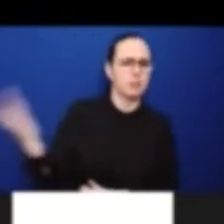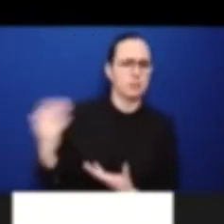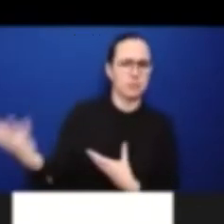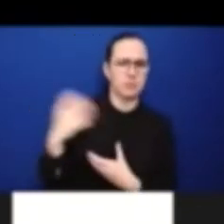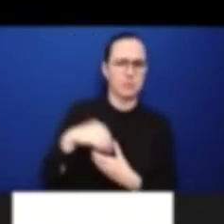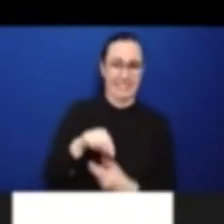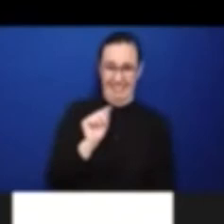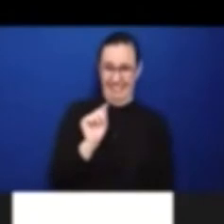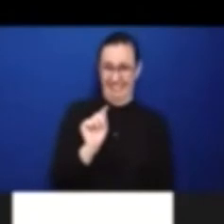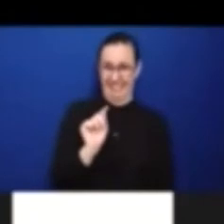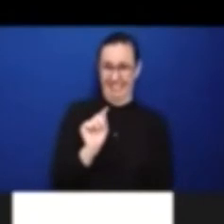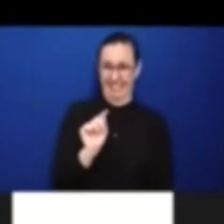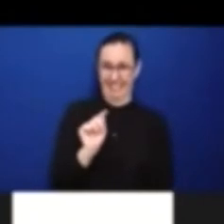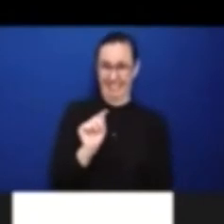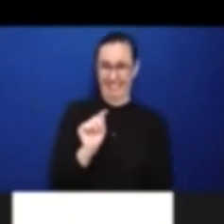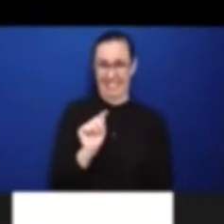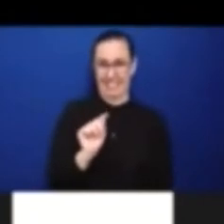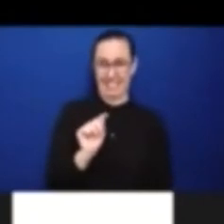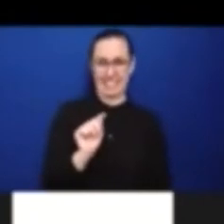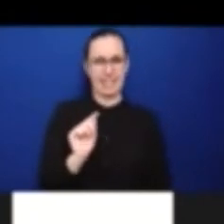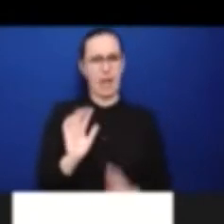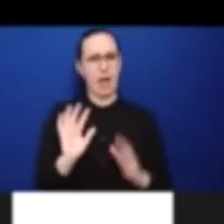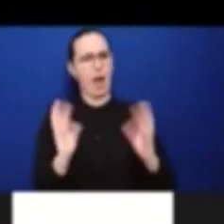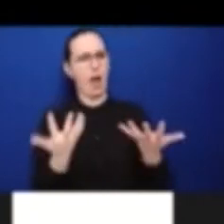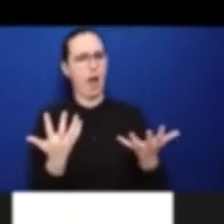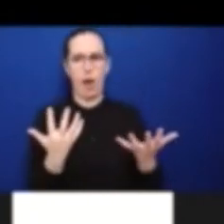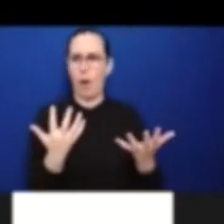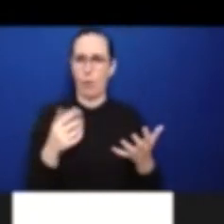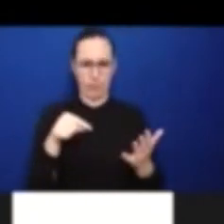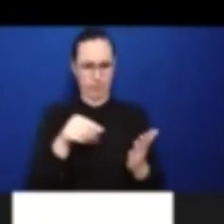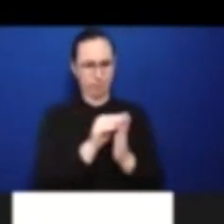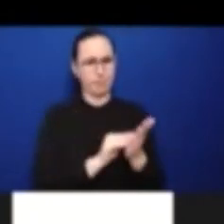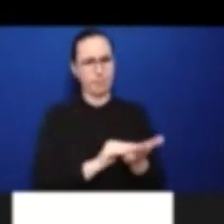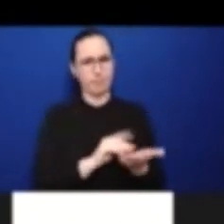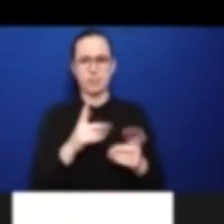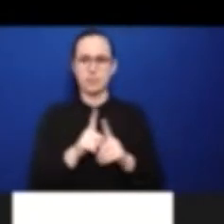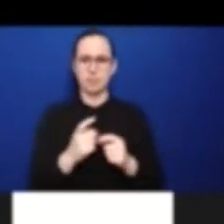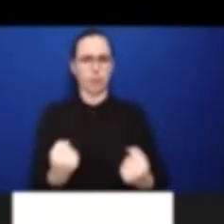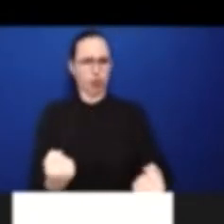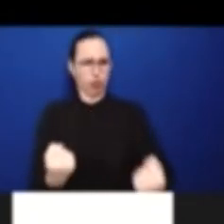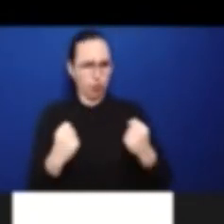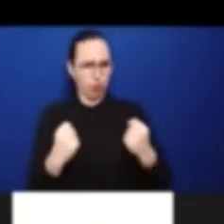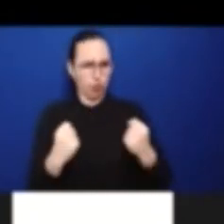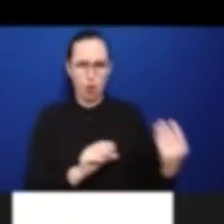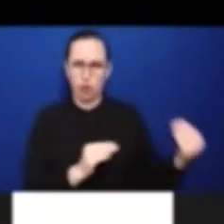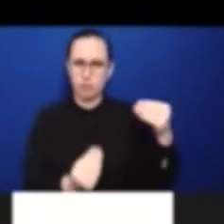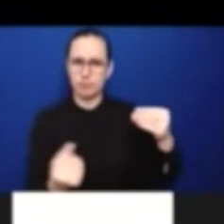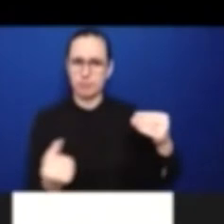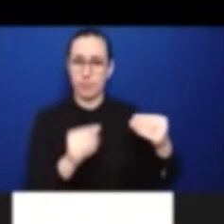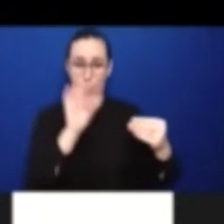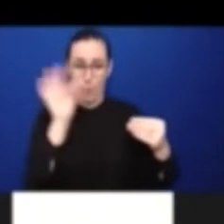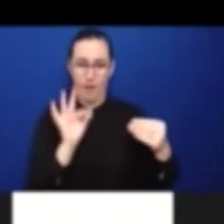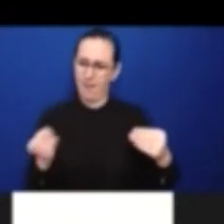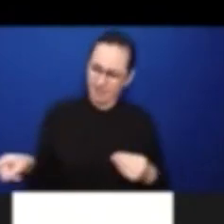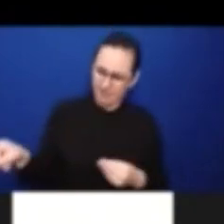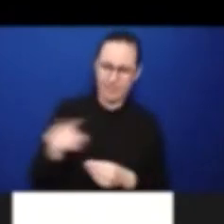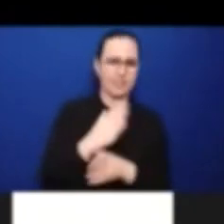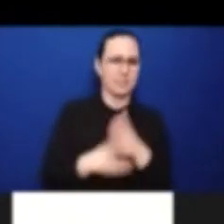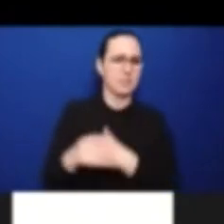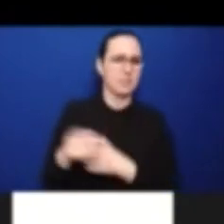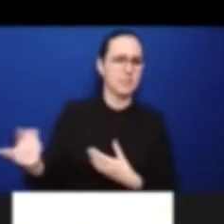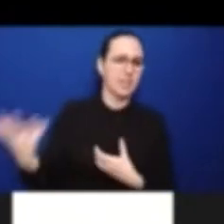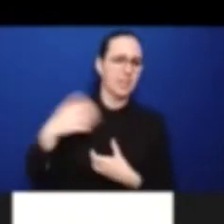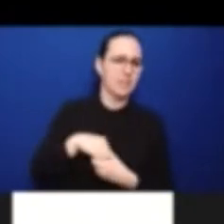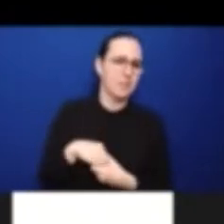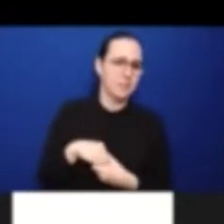outcome. And what made the drafting process only take five years, that